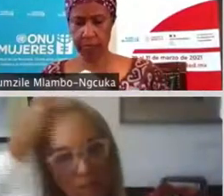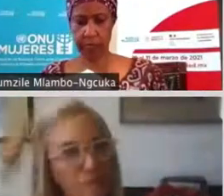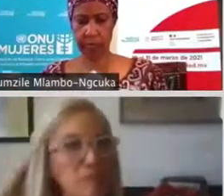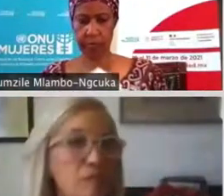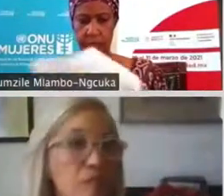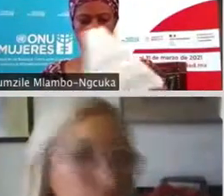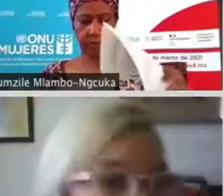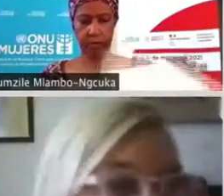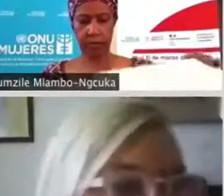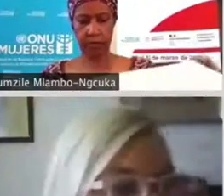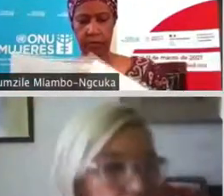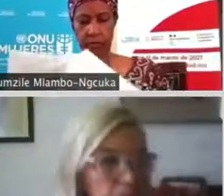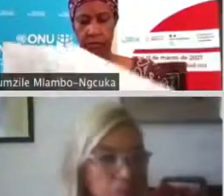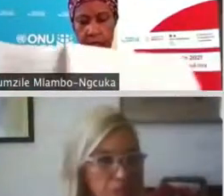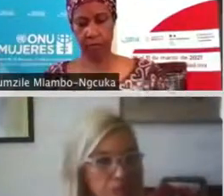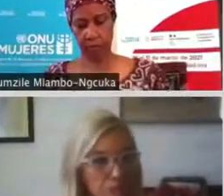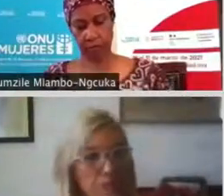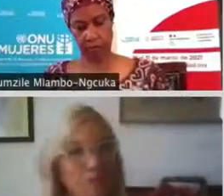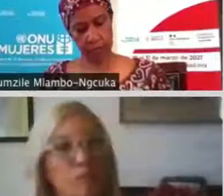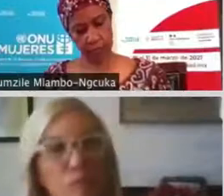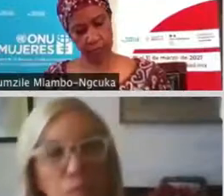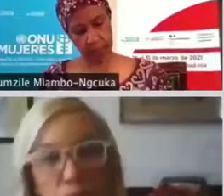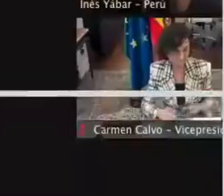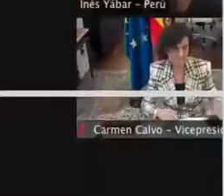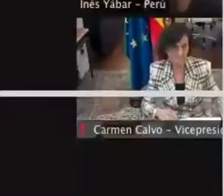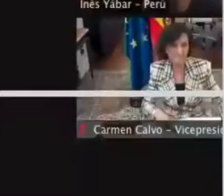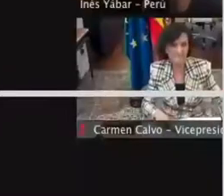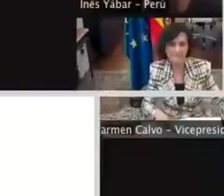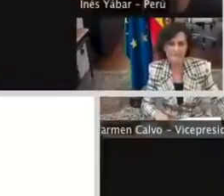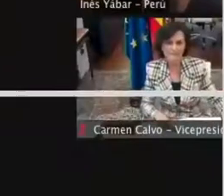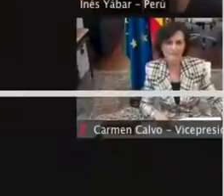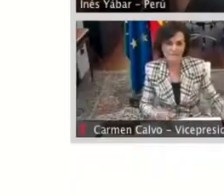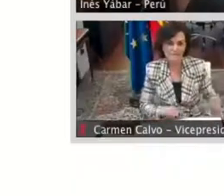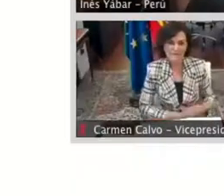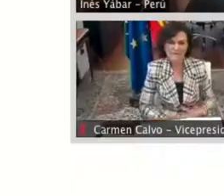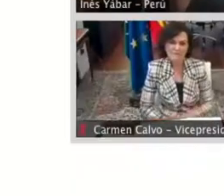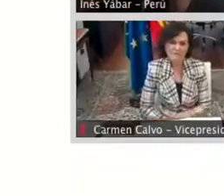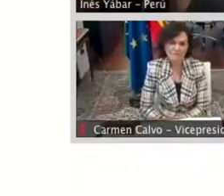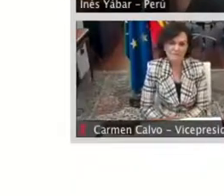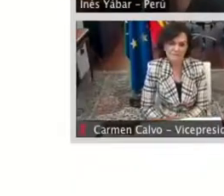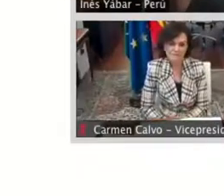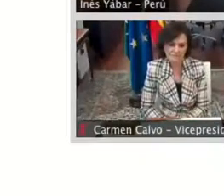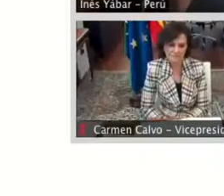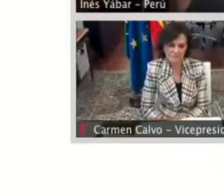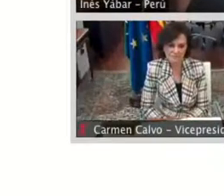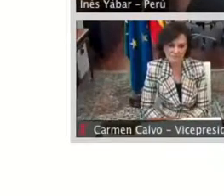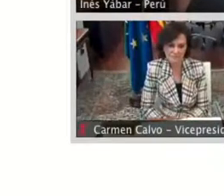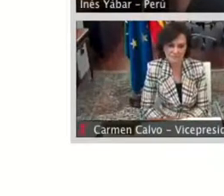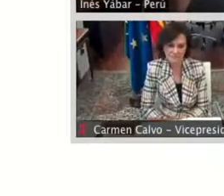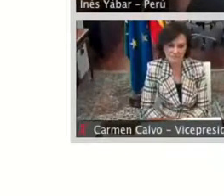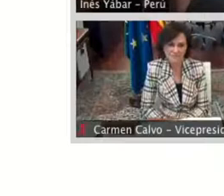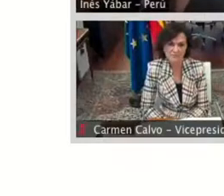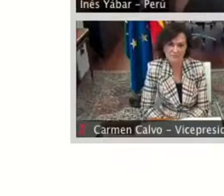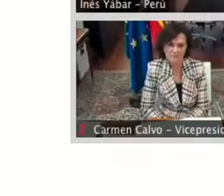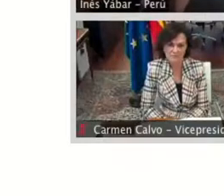to reach their full potential. So what can we do to help them? And I'm really grateful to be inspired